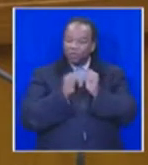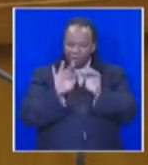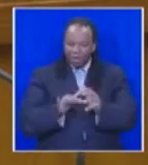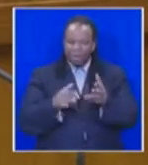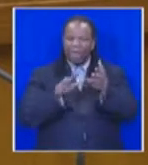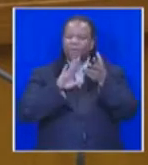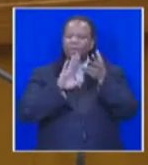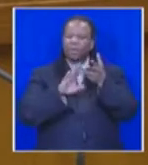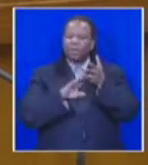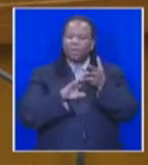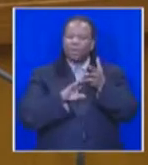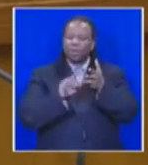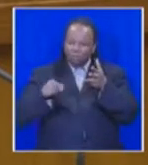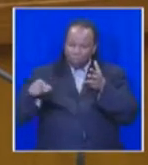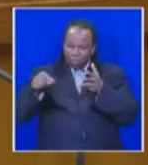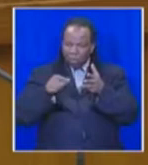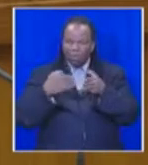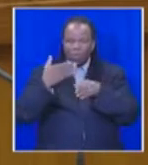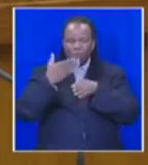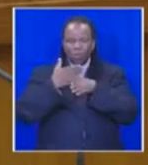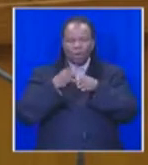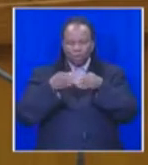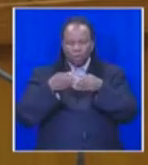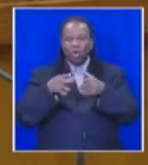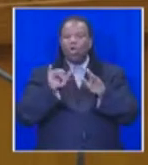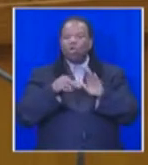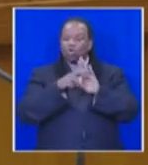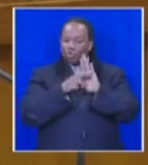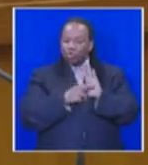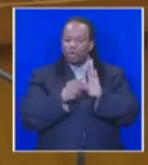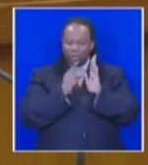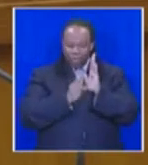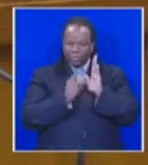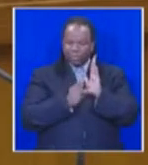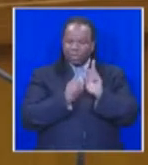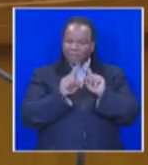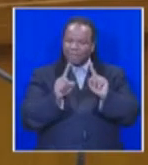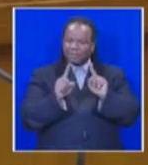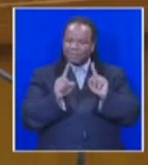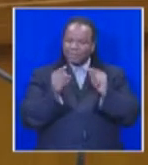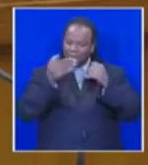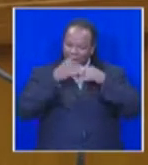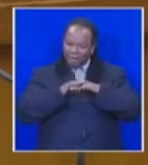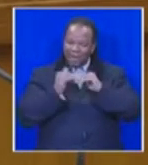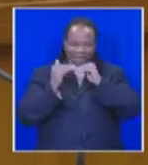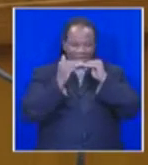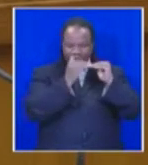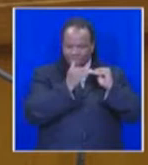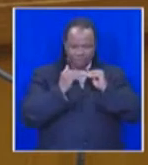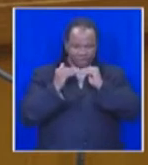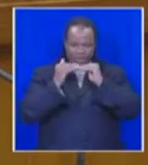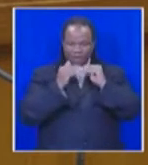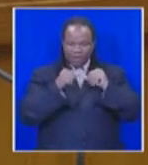work together to ensure that rules and procedures are applied consistently, fairly, without fear,